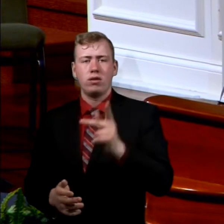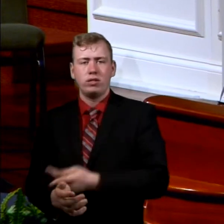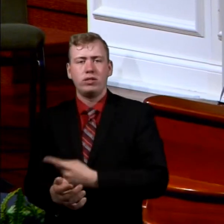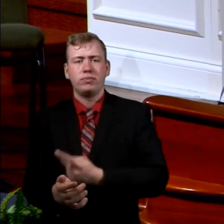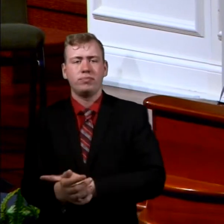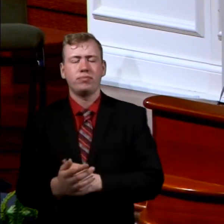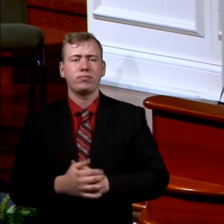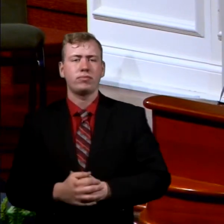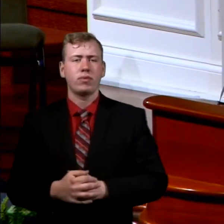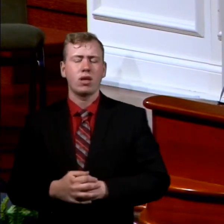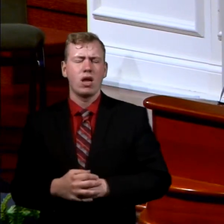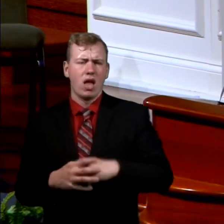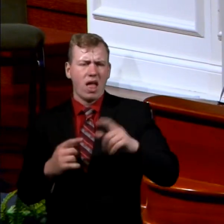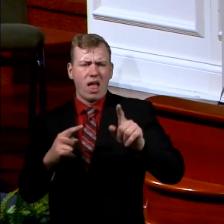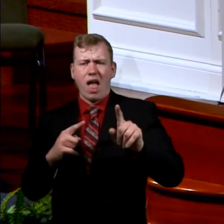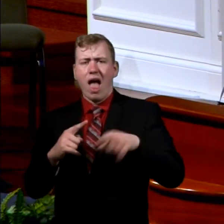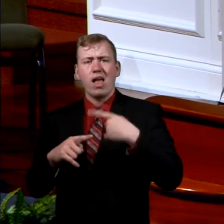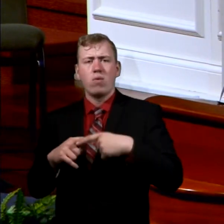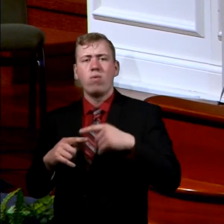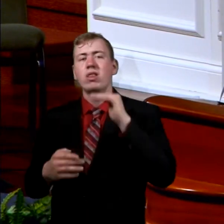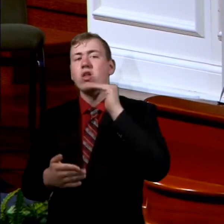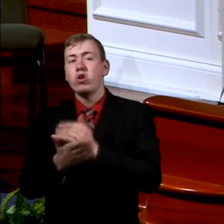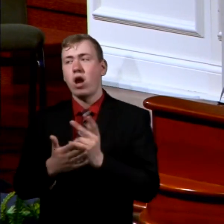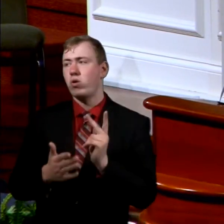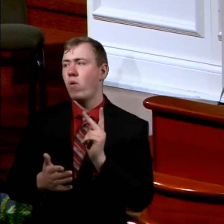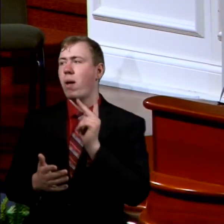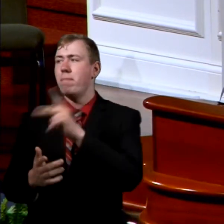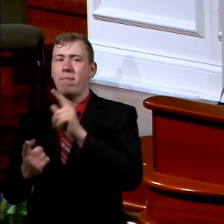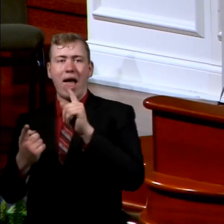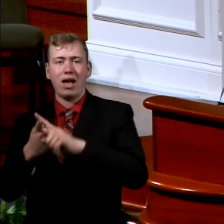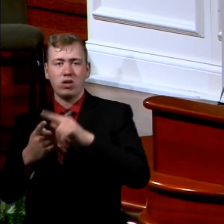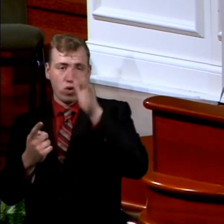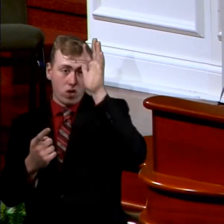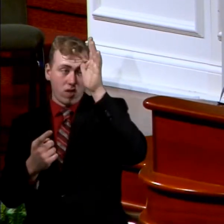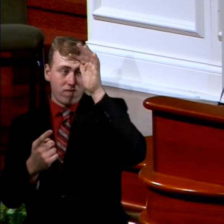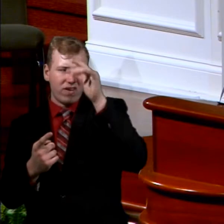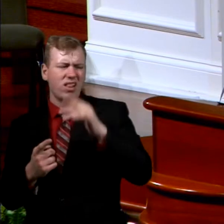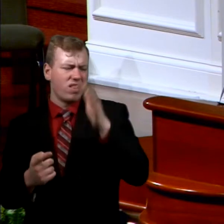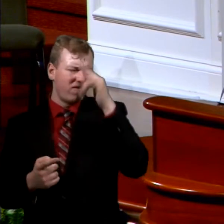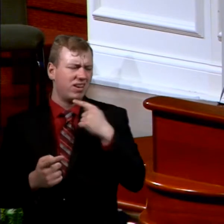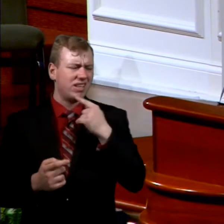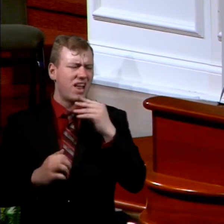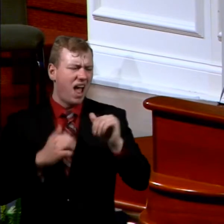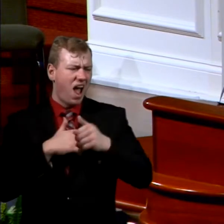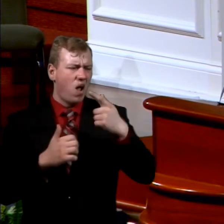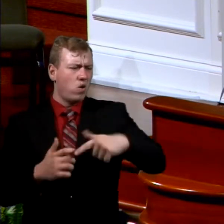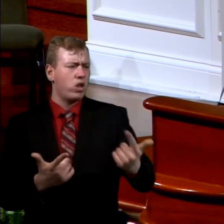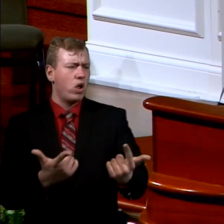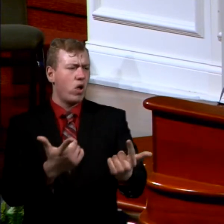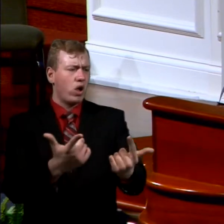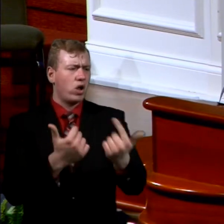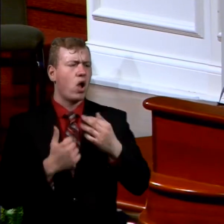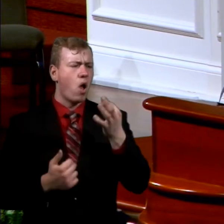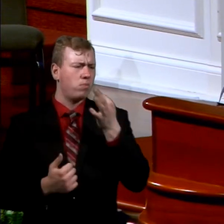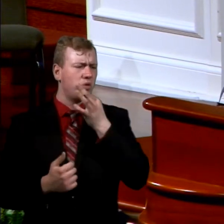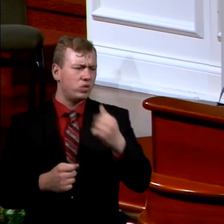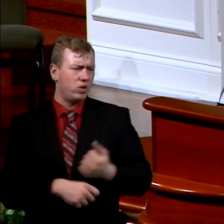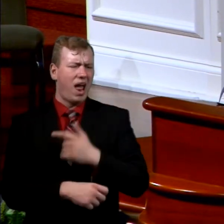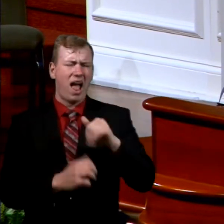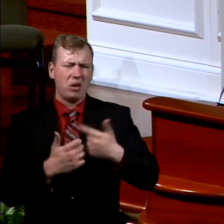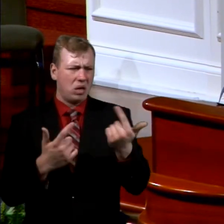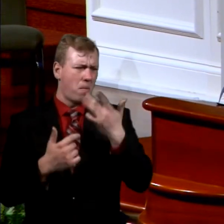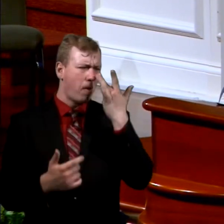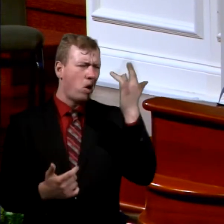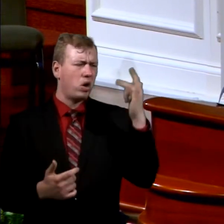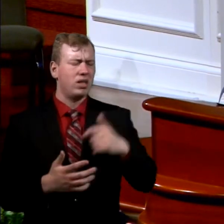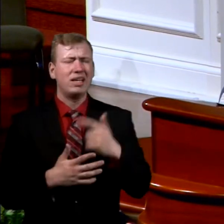came to Reul, their father, he said, How is it that ye are come soon today, so soon today? And